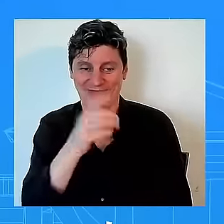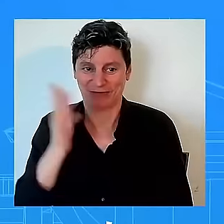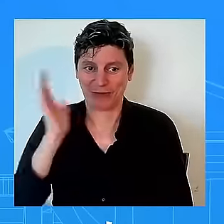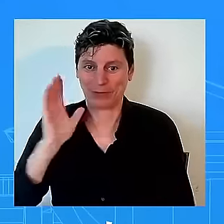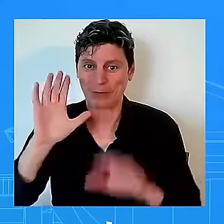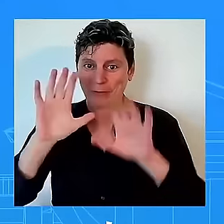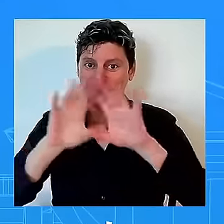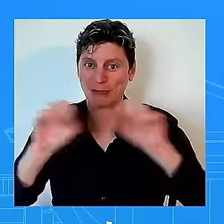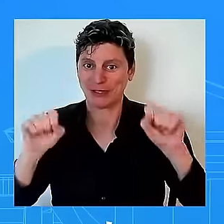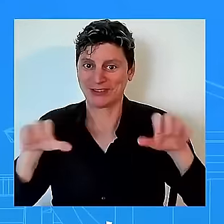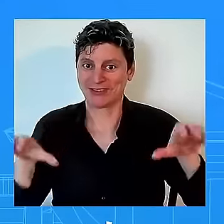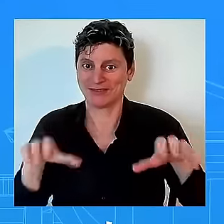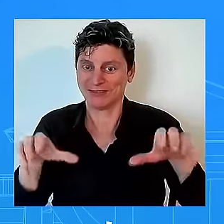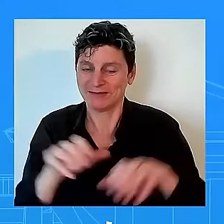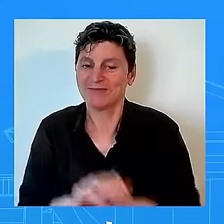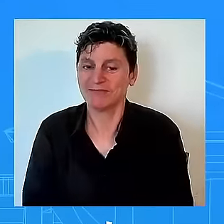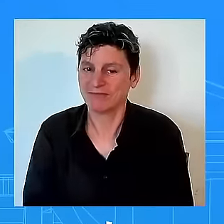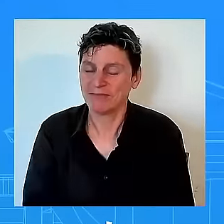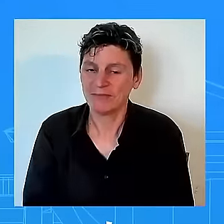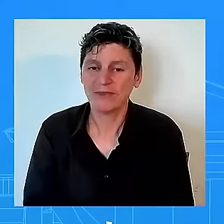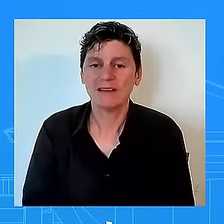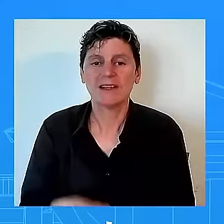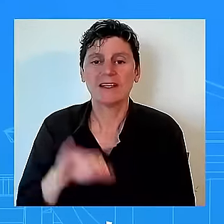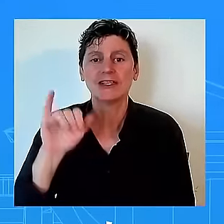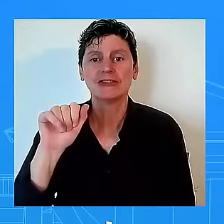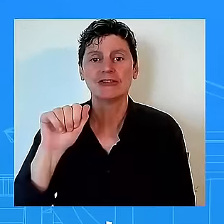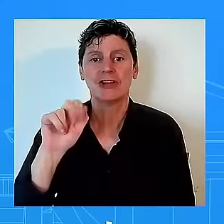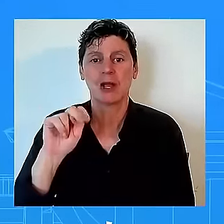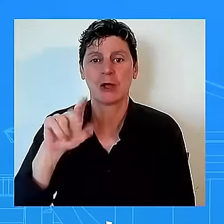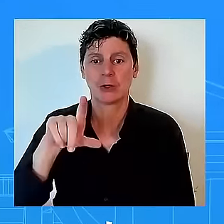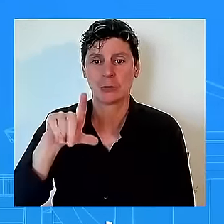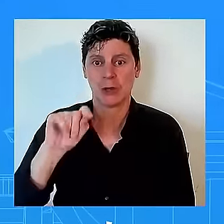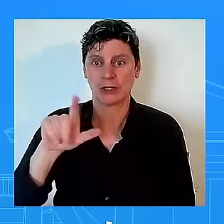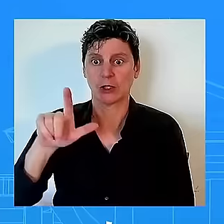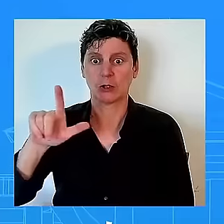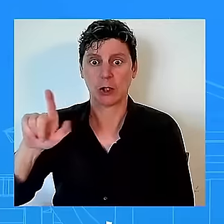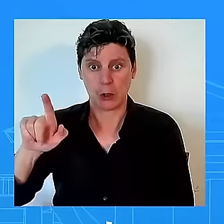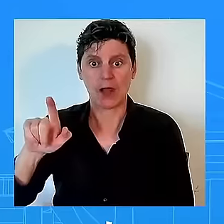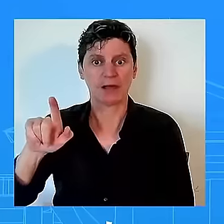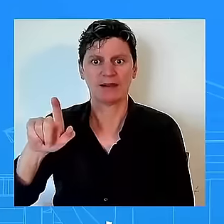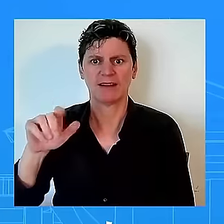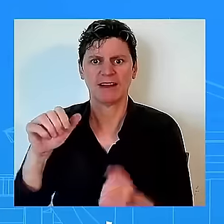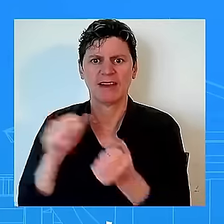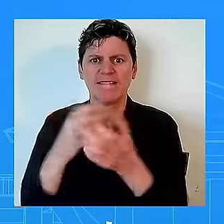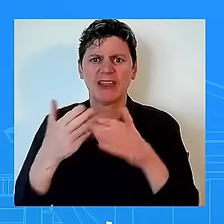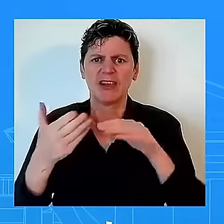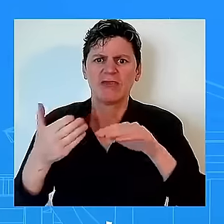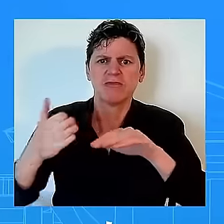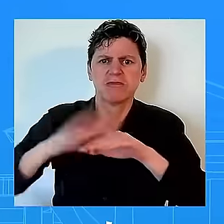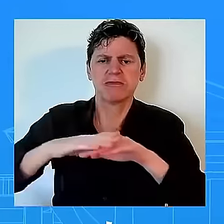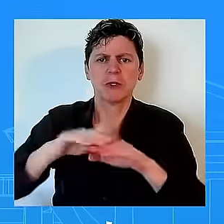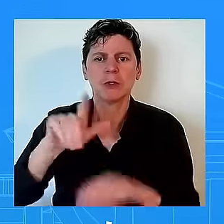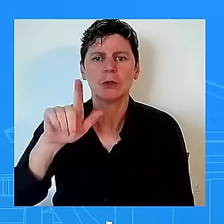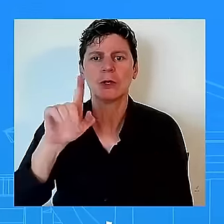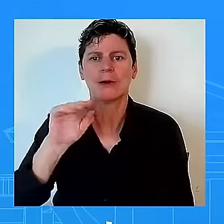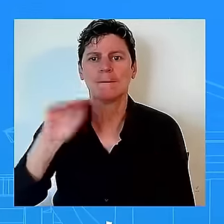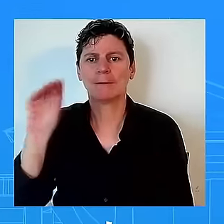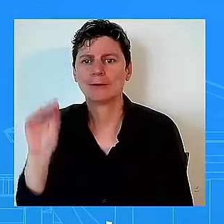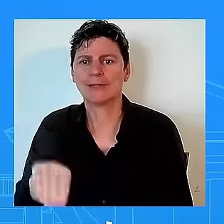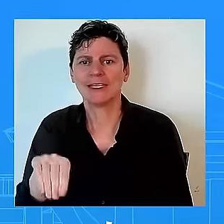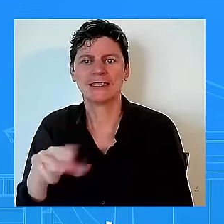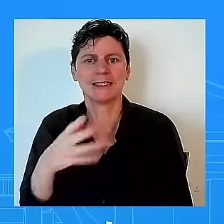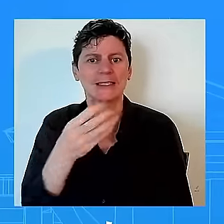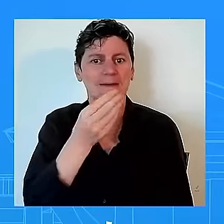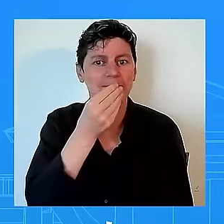overall prices are up 20 food at home is up 21 electricity is up about 28 the list goes on does the president believe that